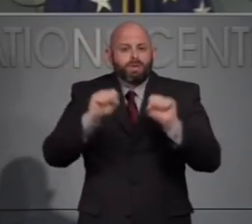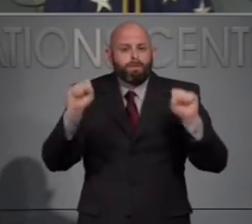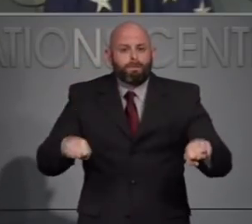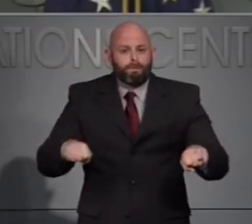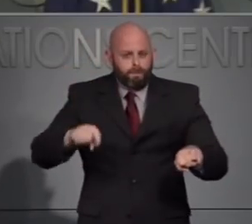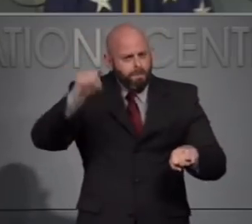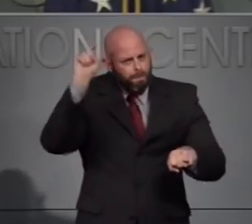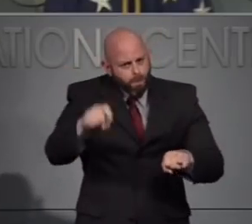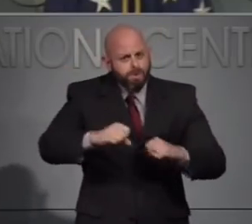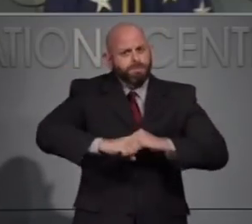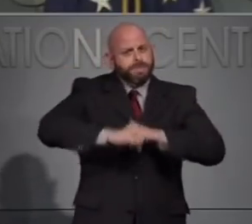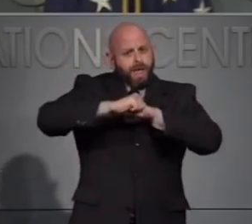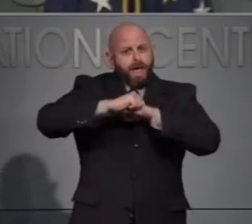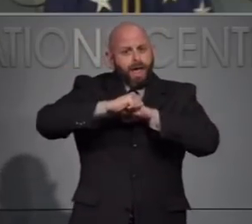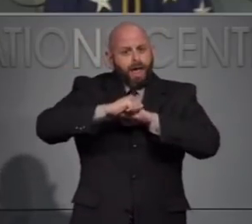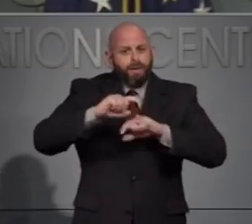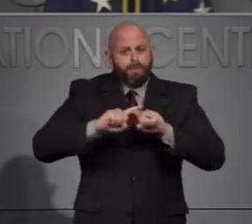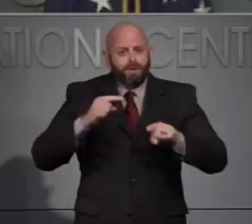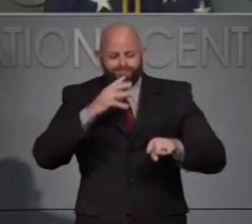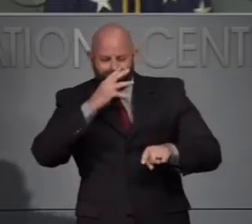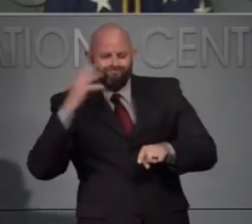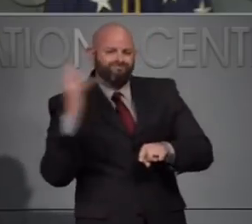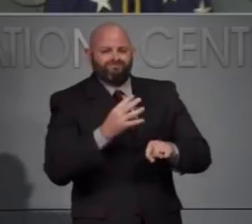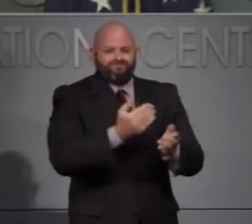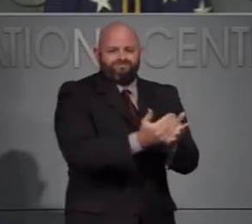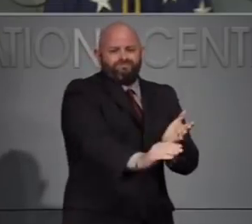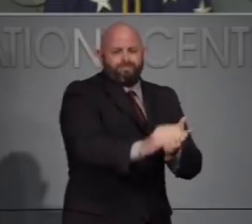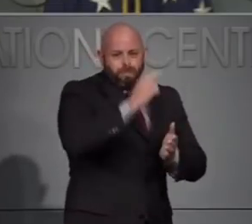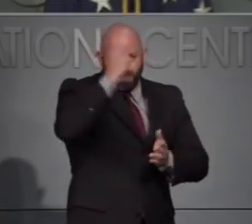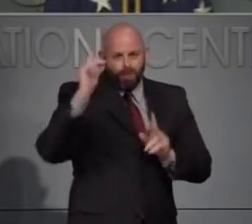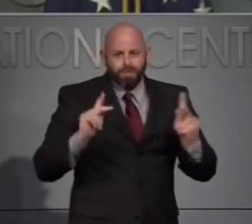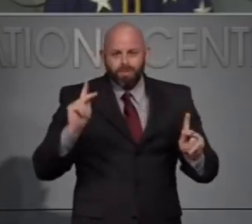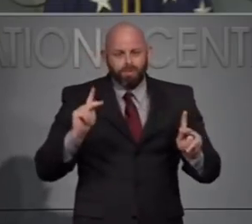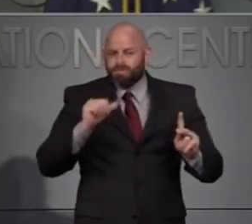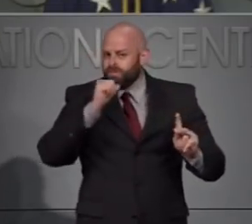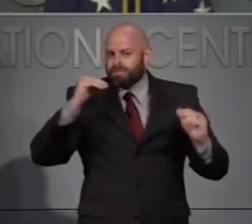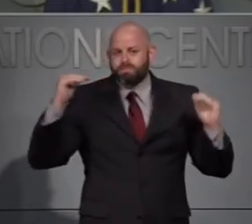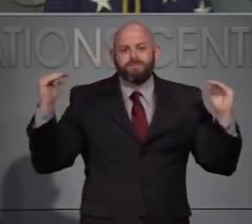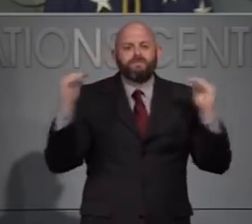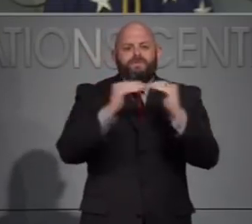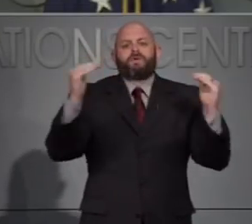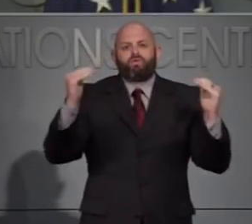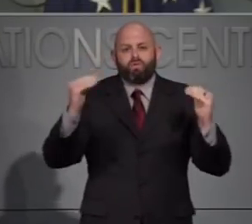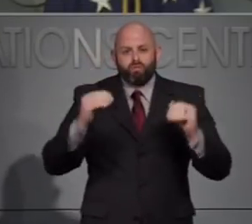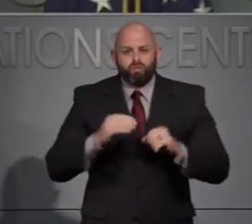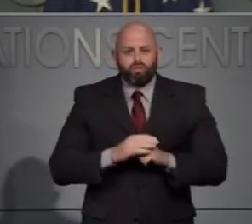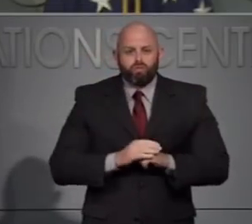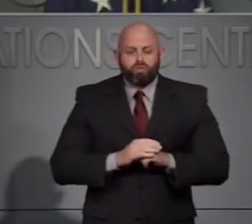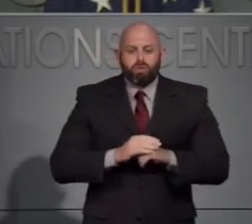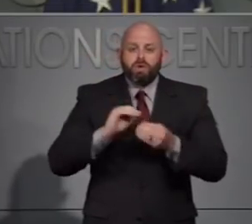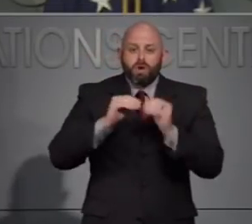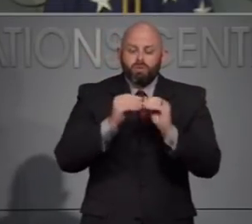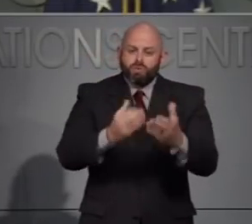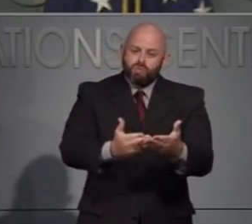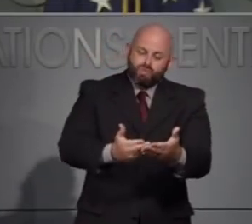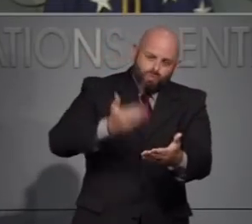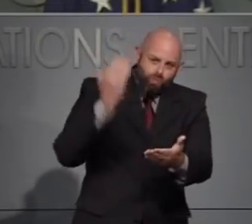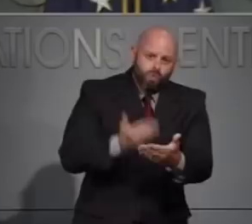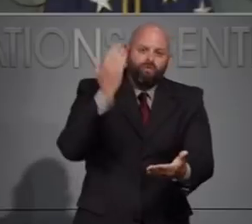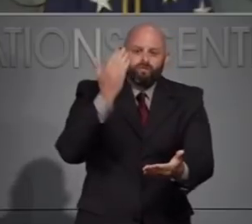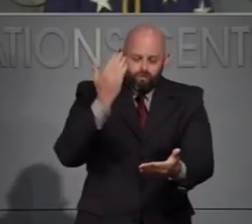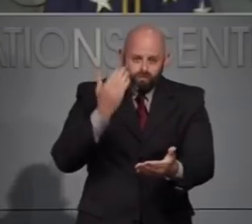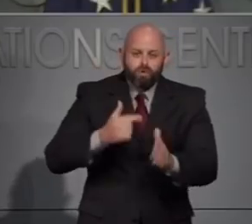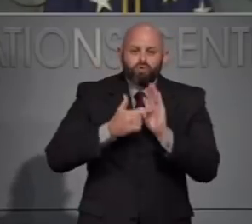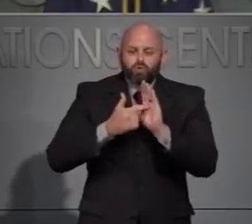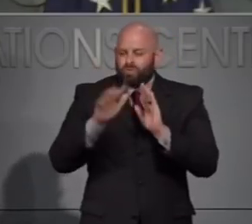but instead treats them unfairly. Data shows that nationwide, communities of color